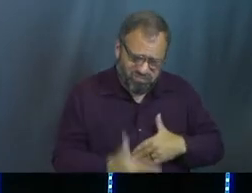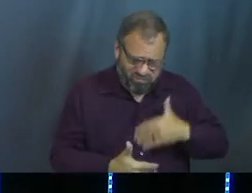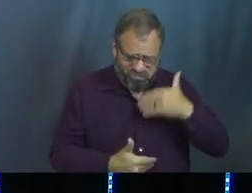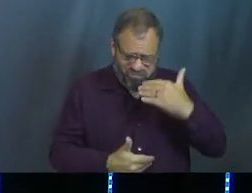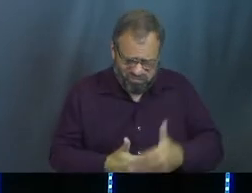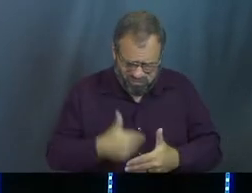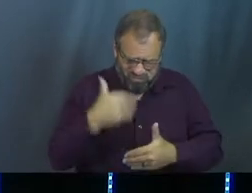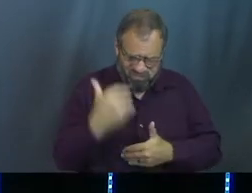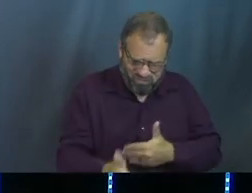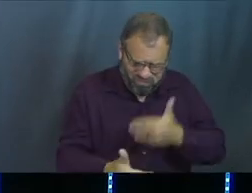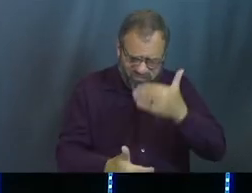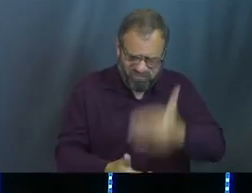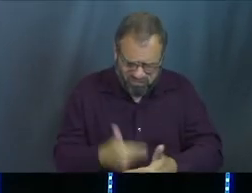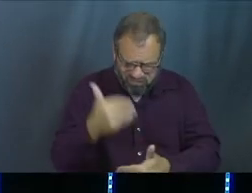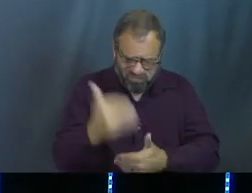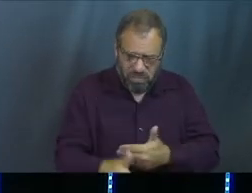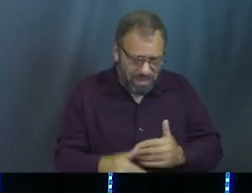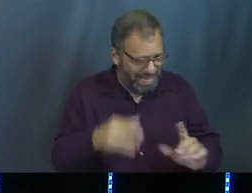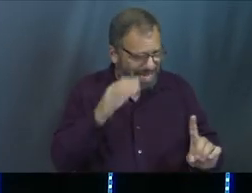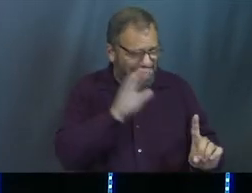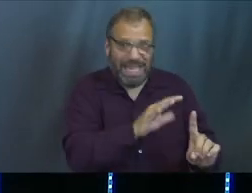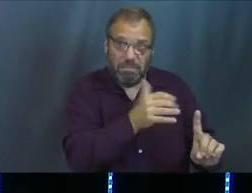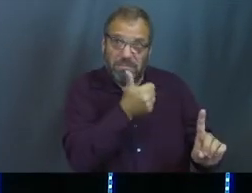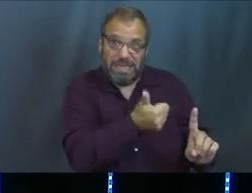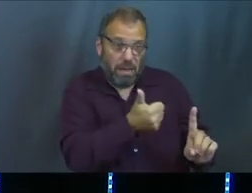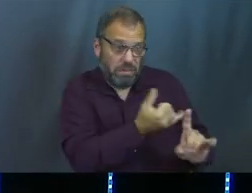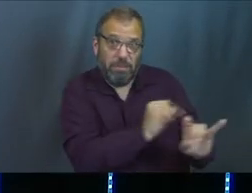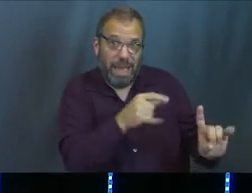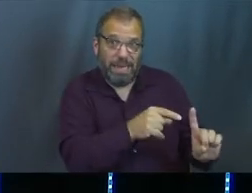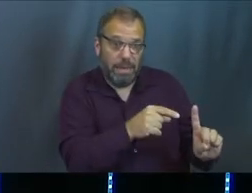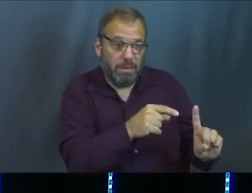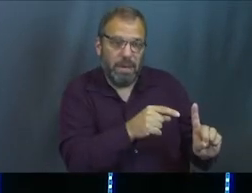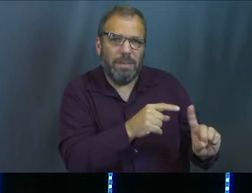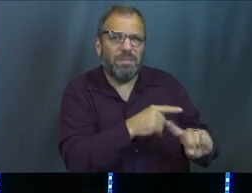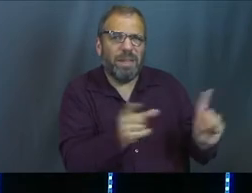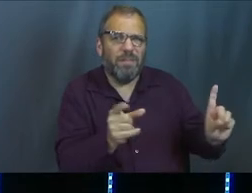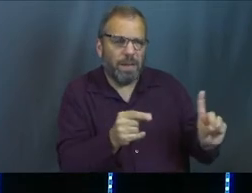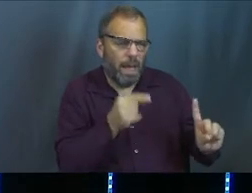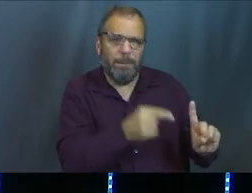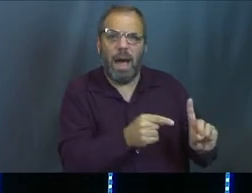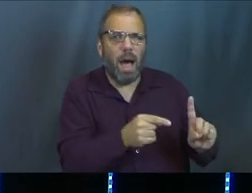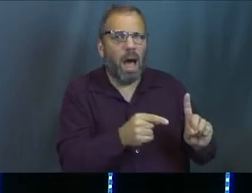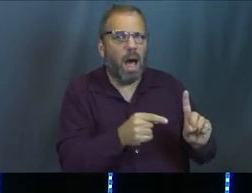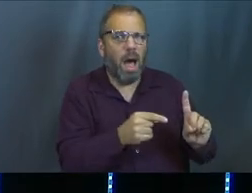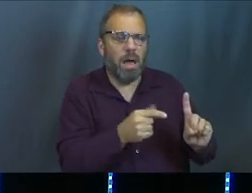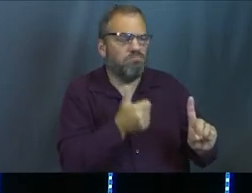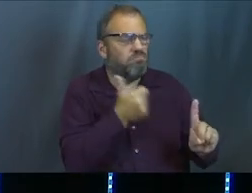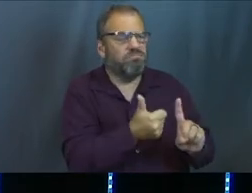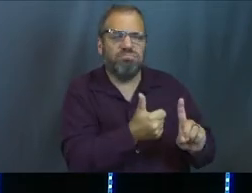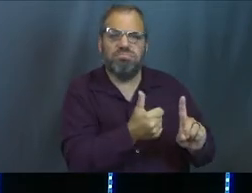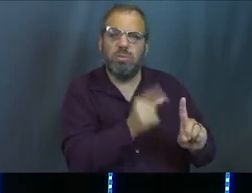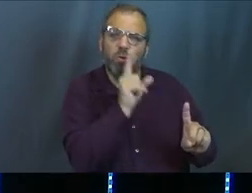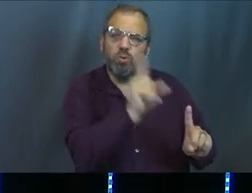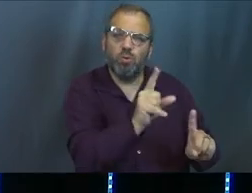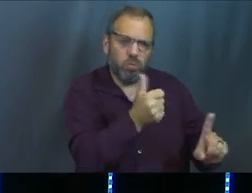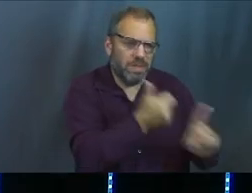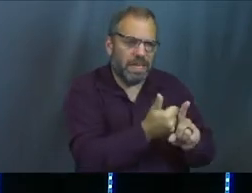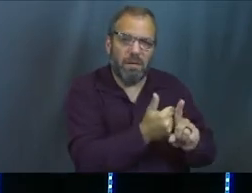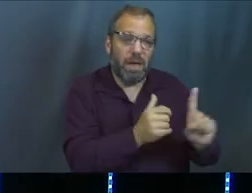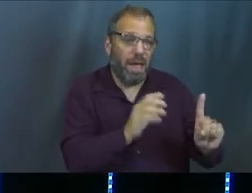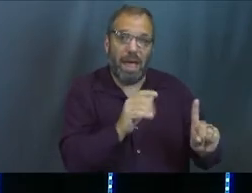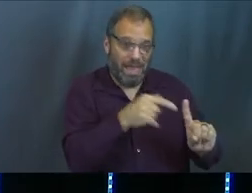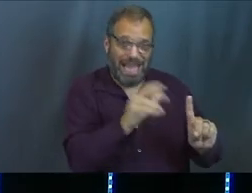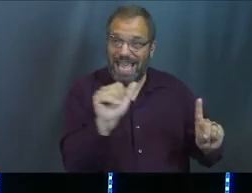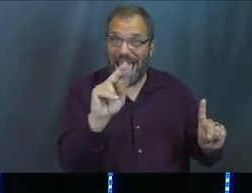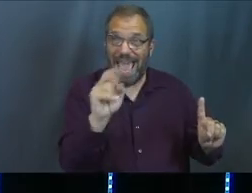stays himself. Like, he's his own self for sure and they're like, he's a little different but he stays himself. You see, what Andy does is